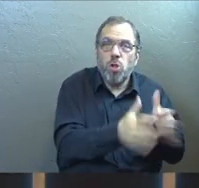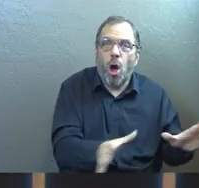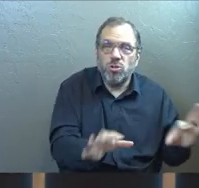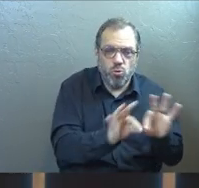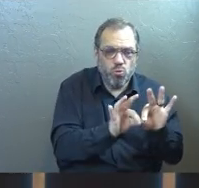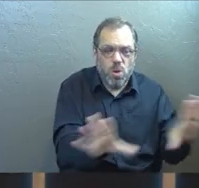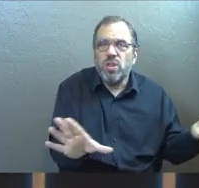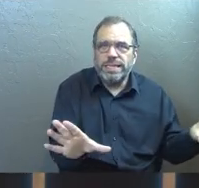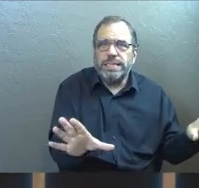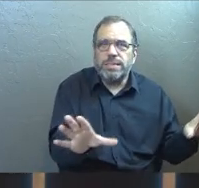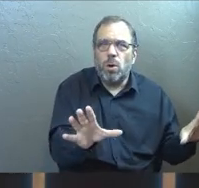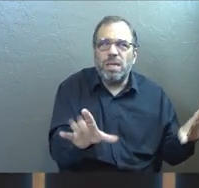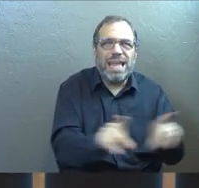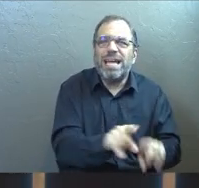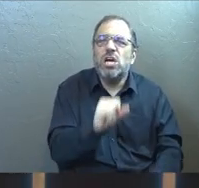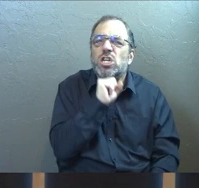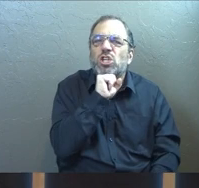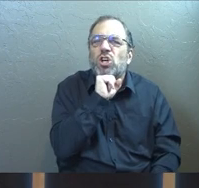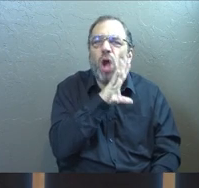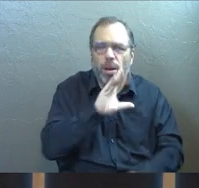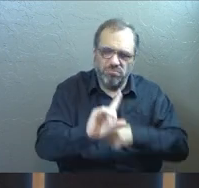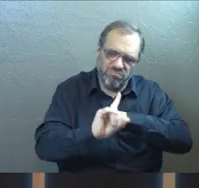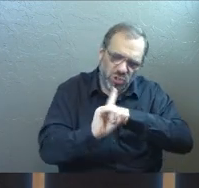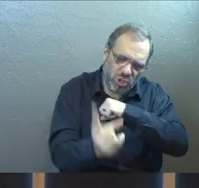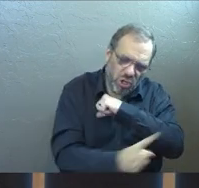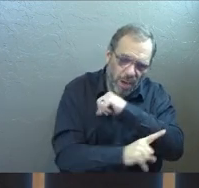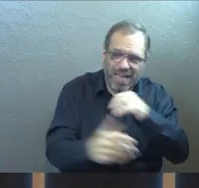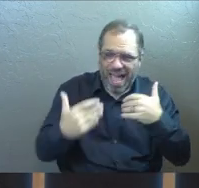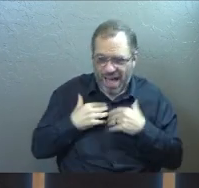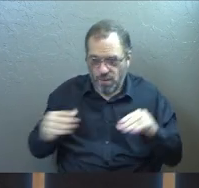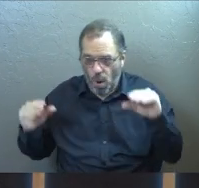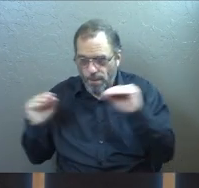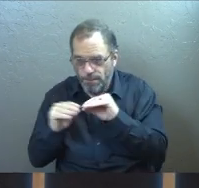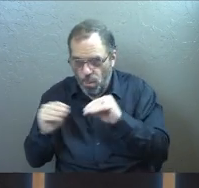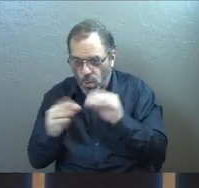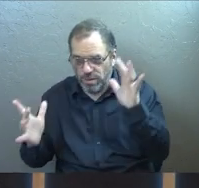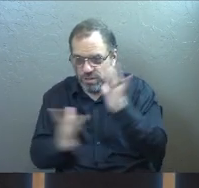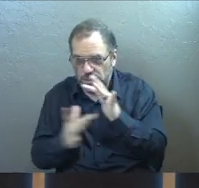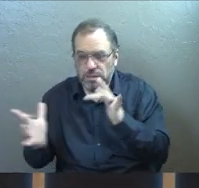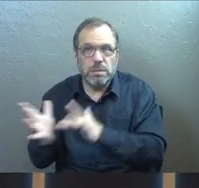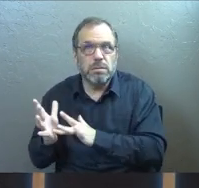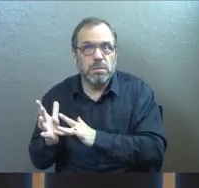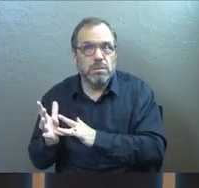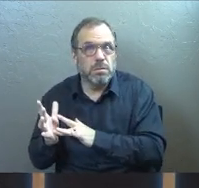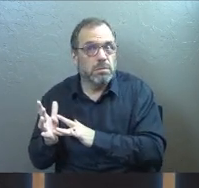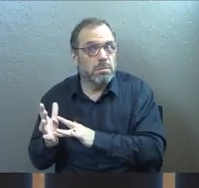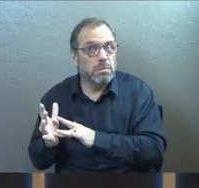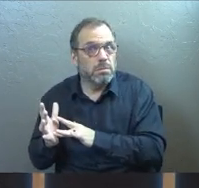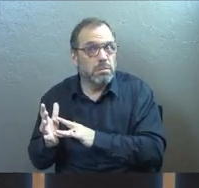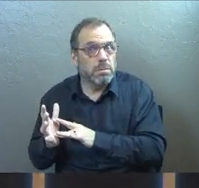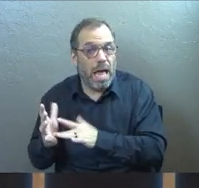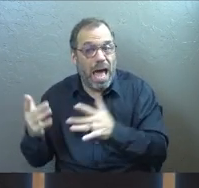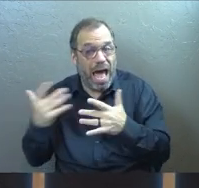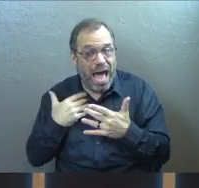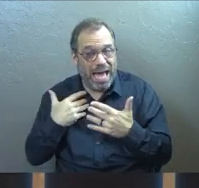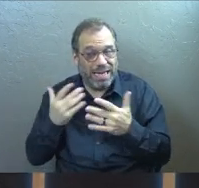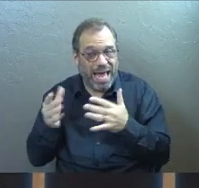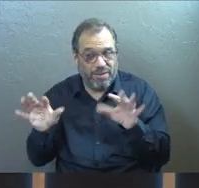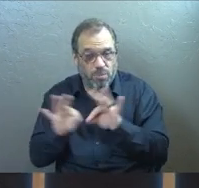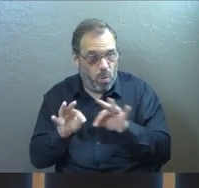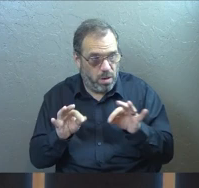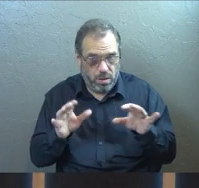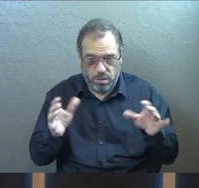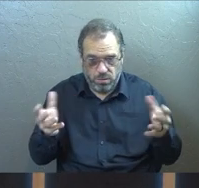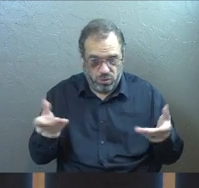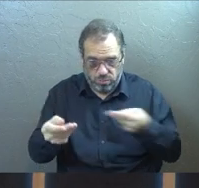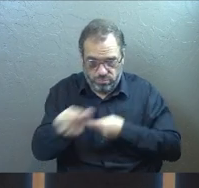or garbage in order that I might have more of Jesus. In order that I might have more of Jesus